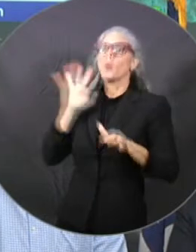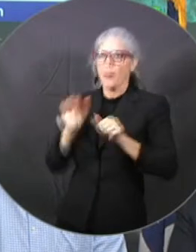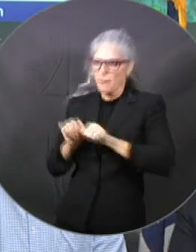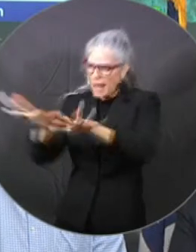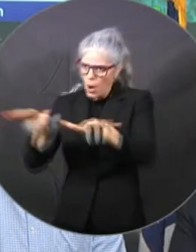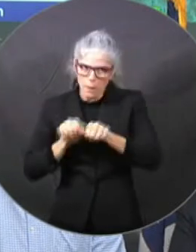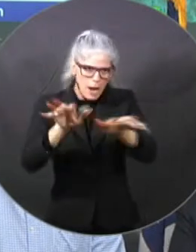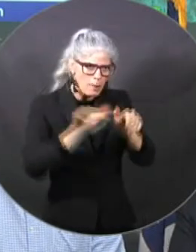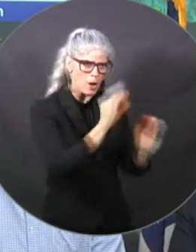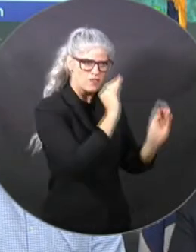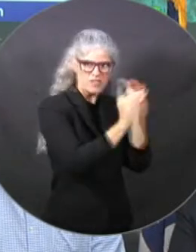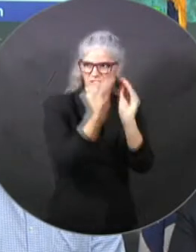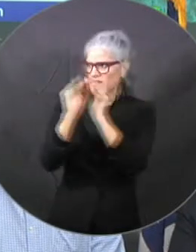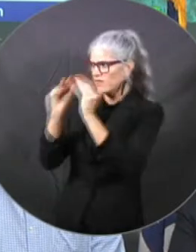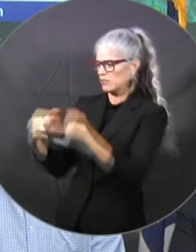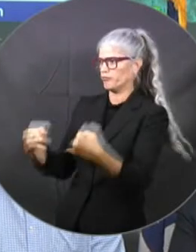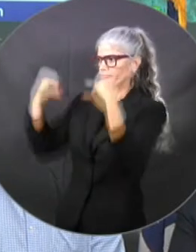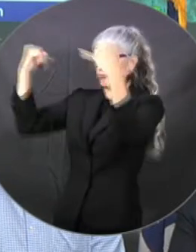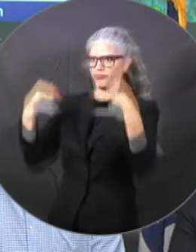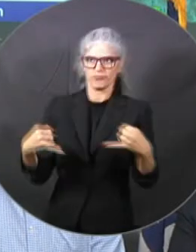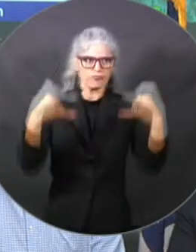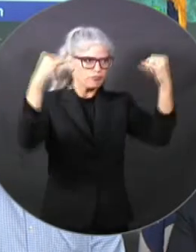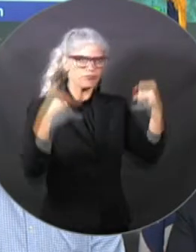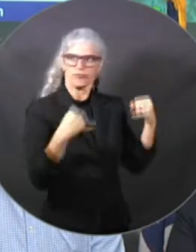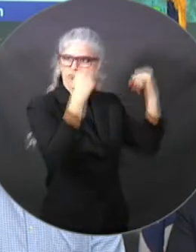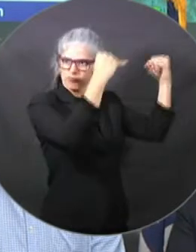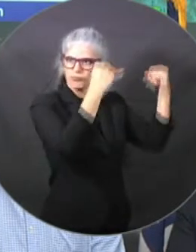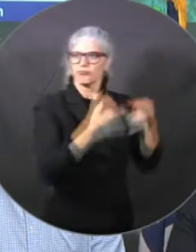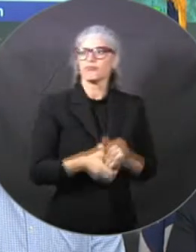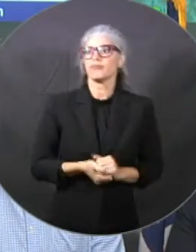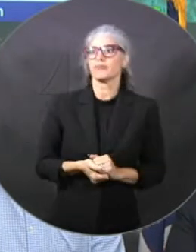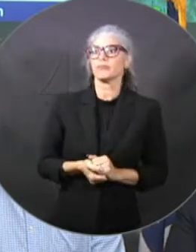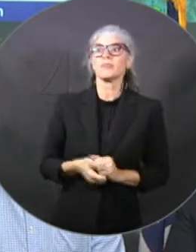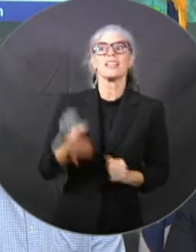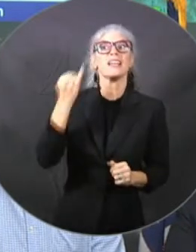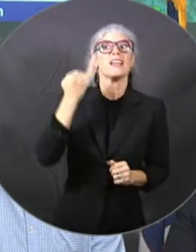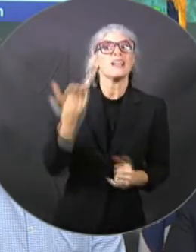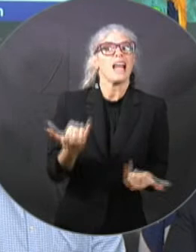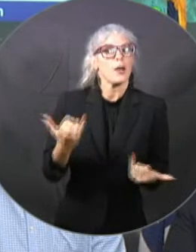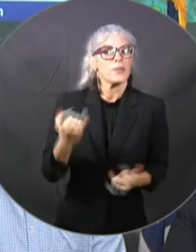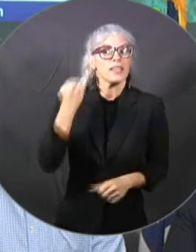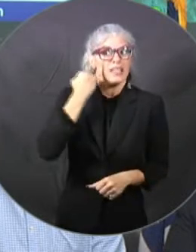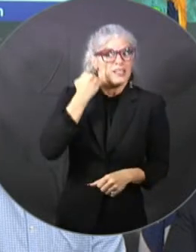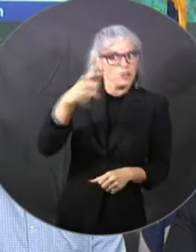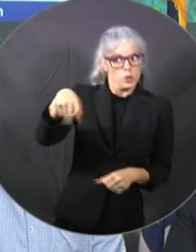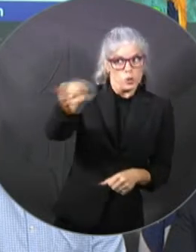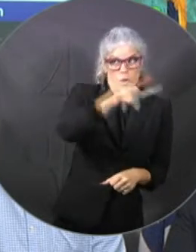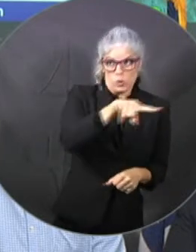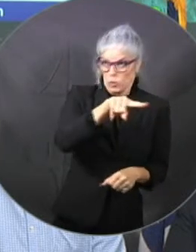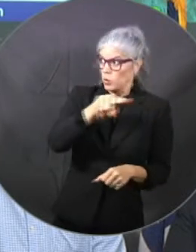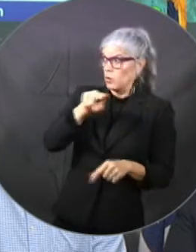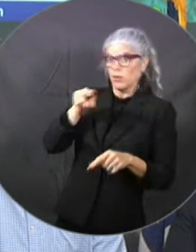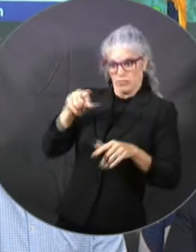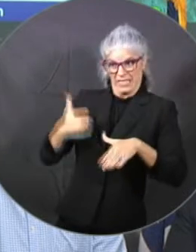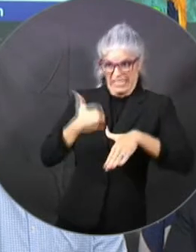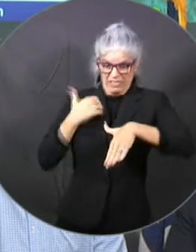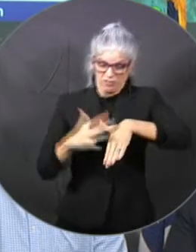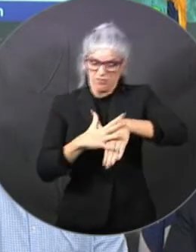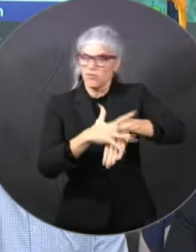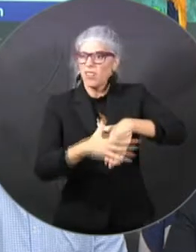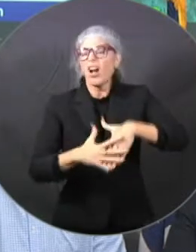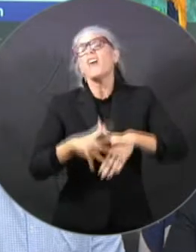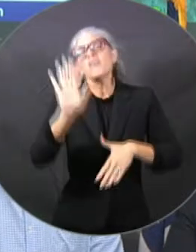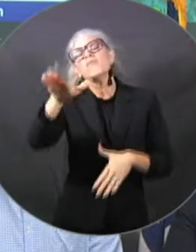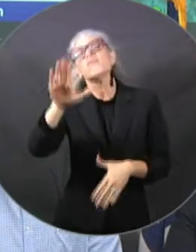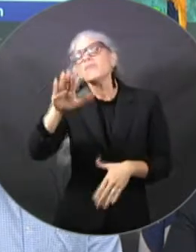storm just be prepared to lose power. This is going to come in if it's cat three plus. There's going to be a lot of